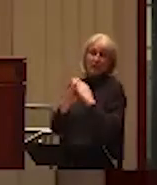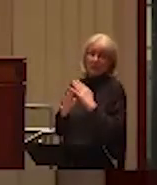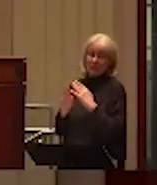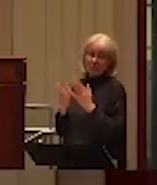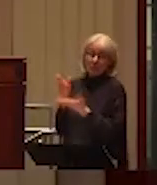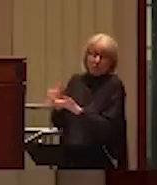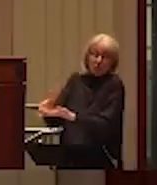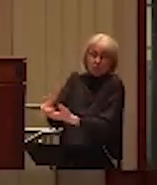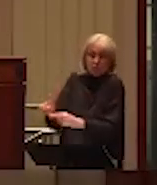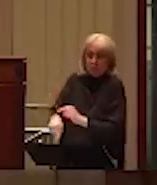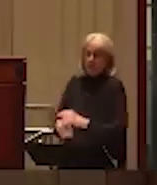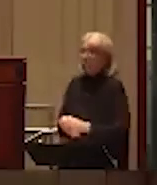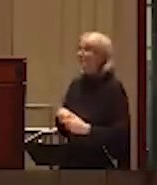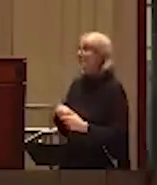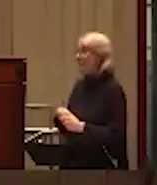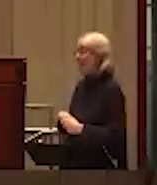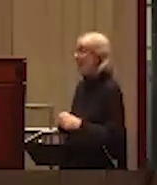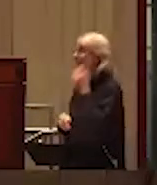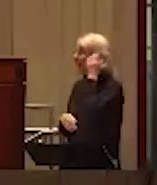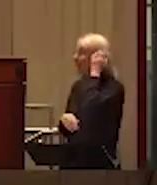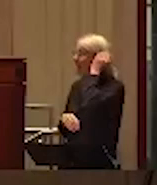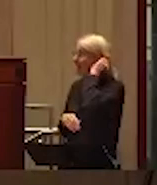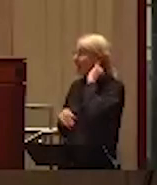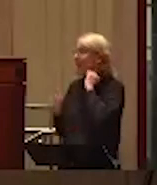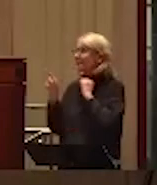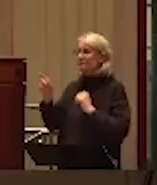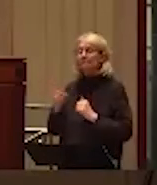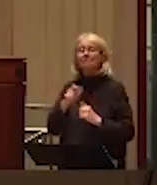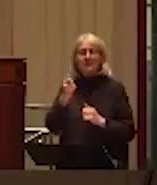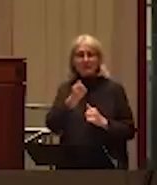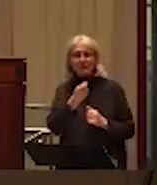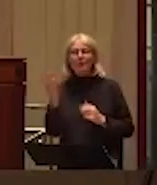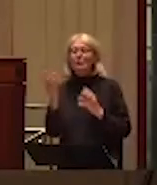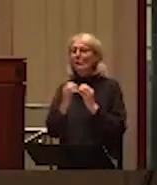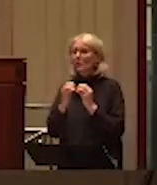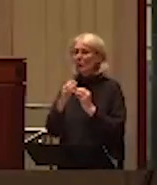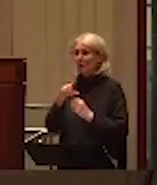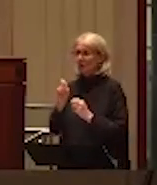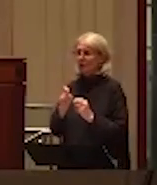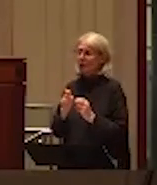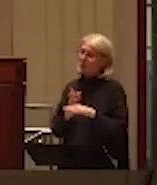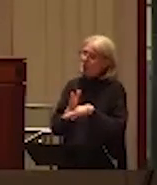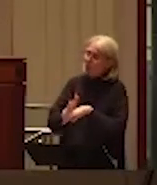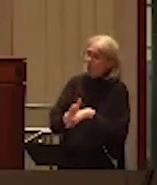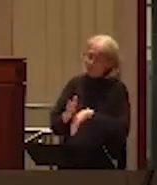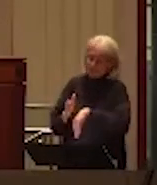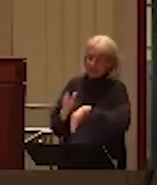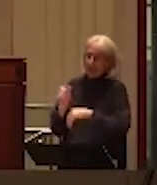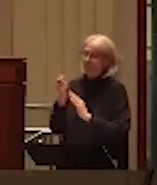Thank Thank you very much. We do have a few more questions that have been posed. But we are already 10 minutes over our timeline